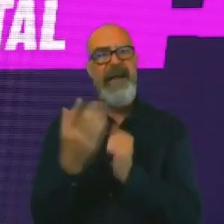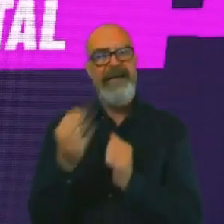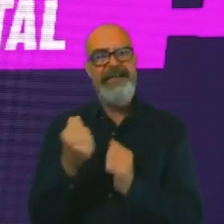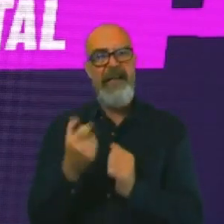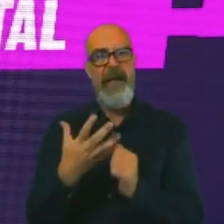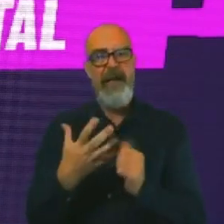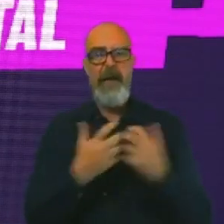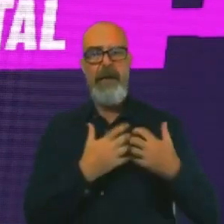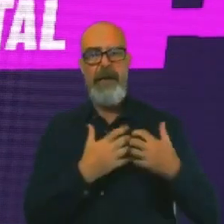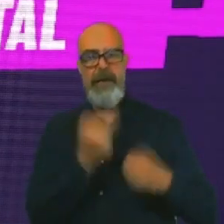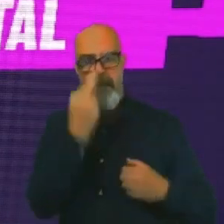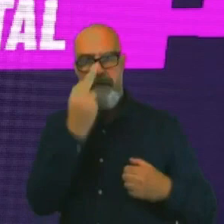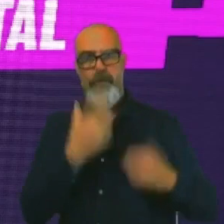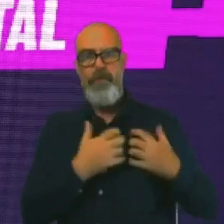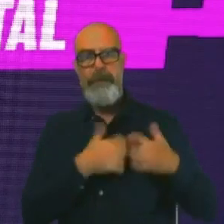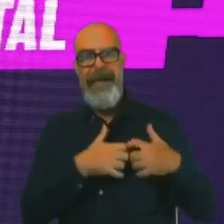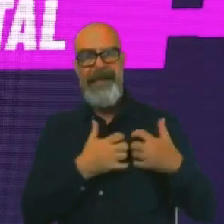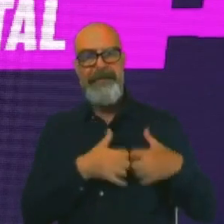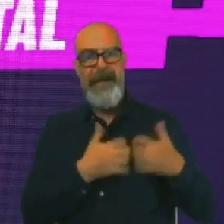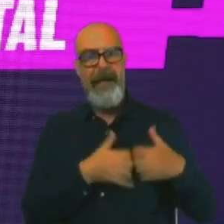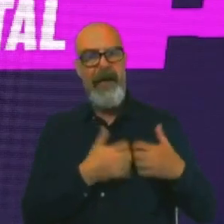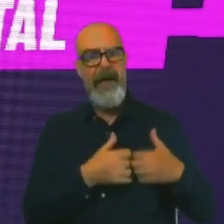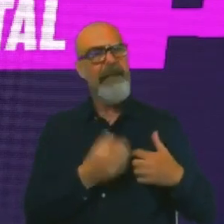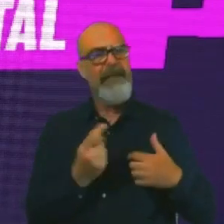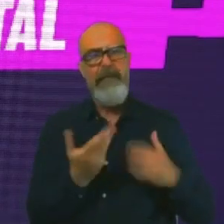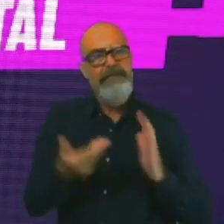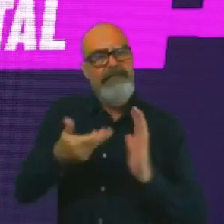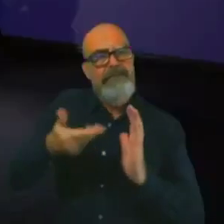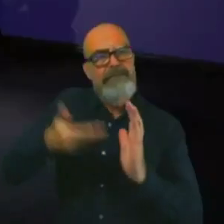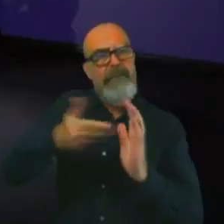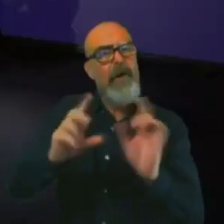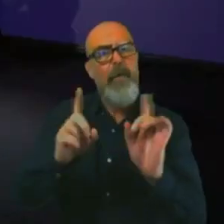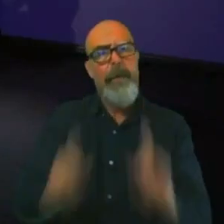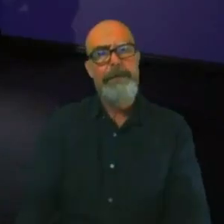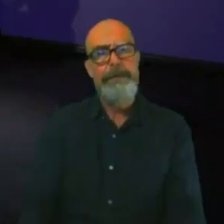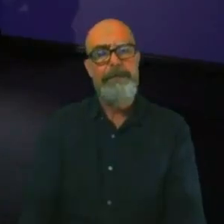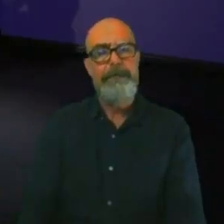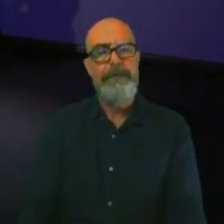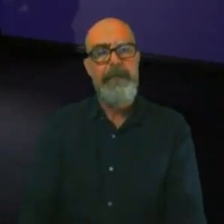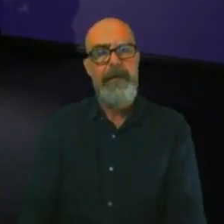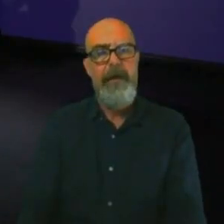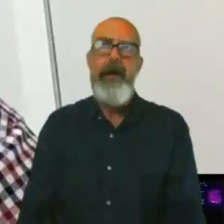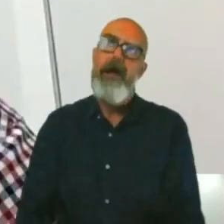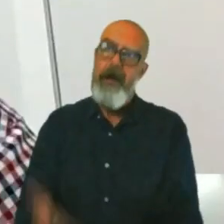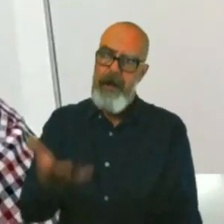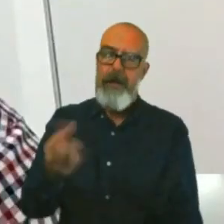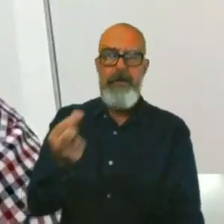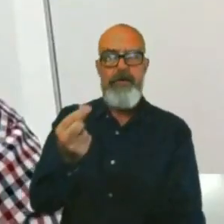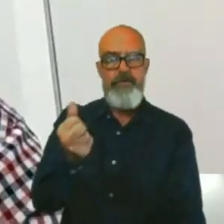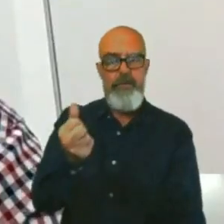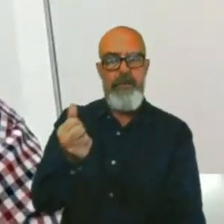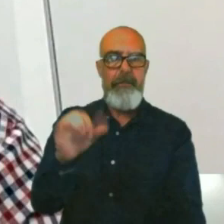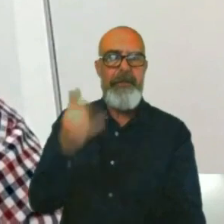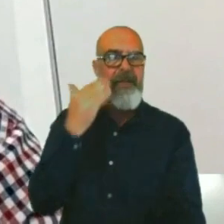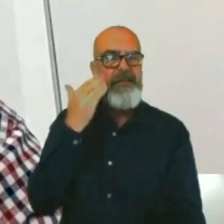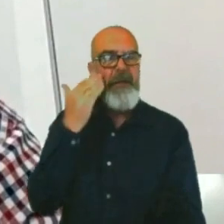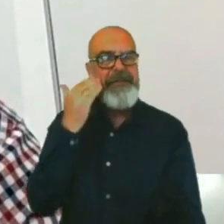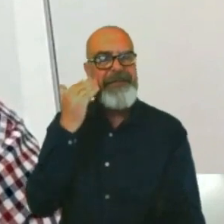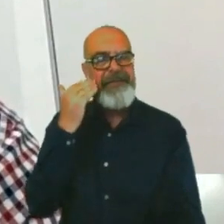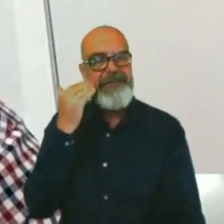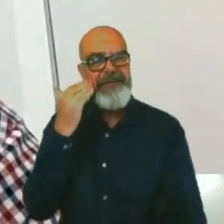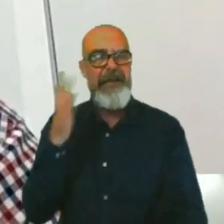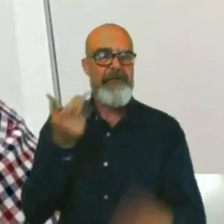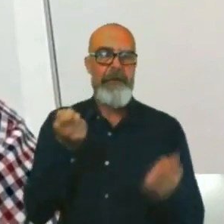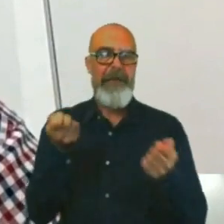What else would there be for an example? Sure. So some people with diabetes, they may need to manage their